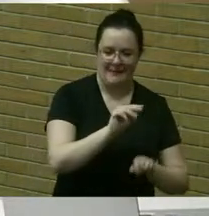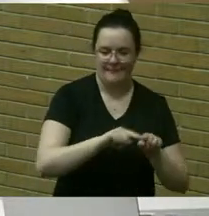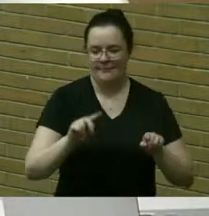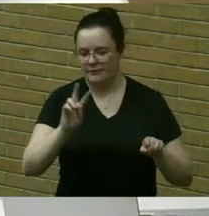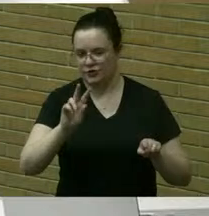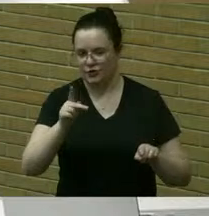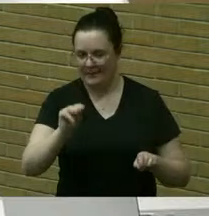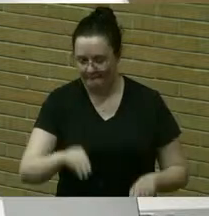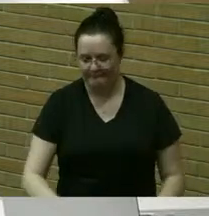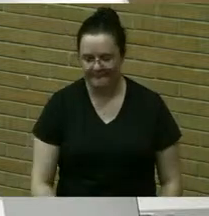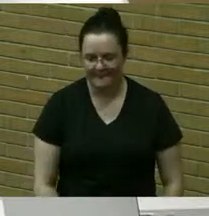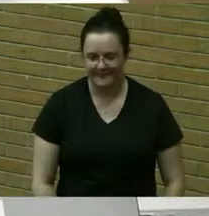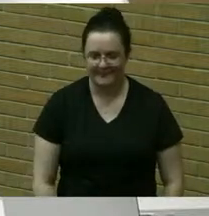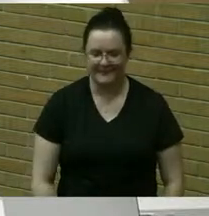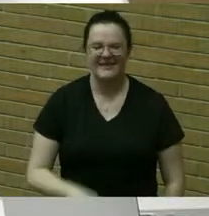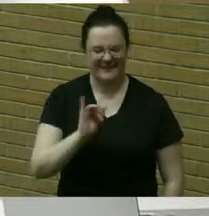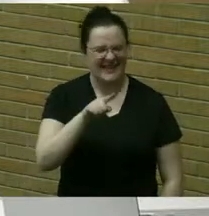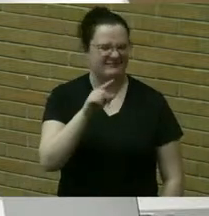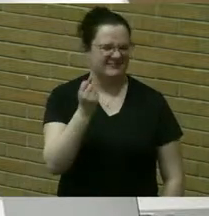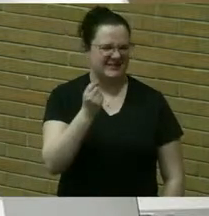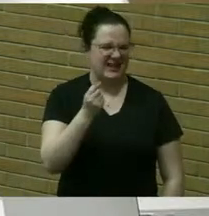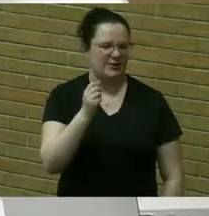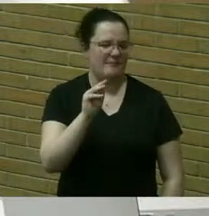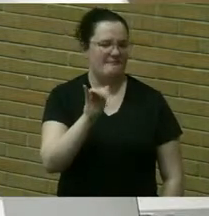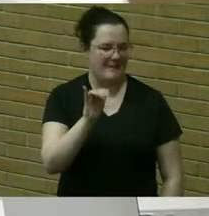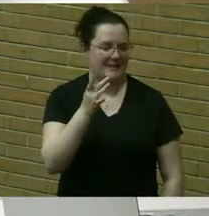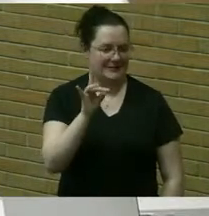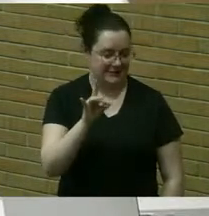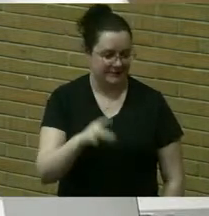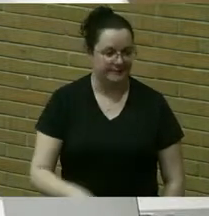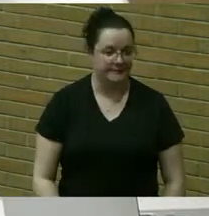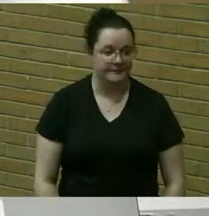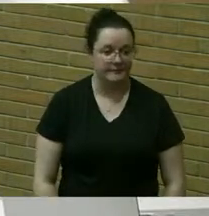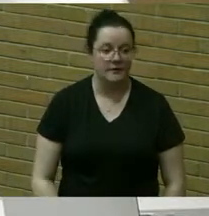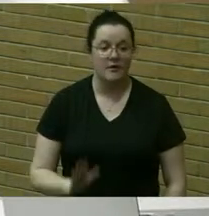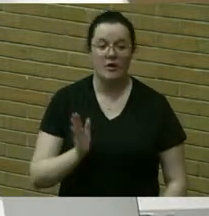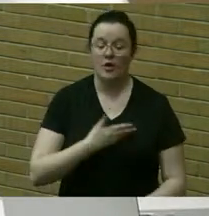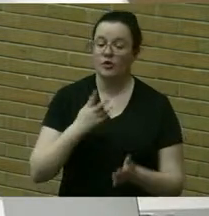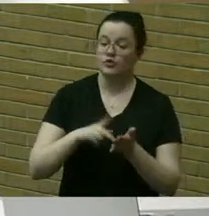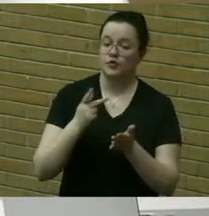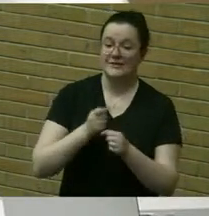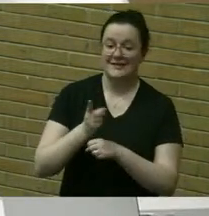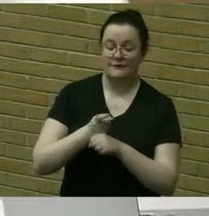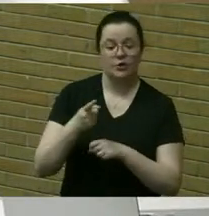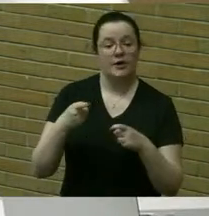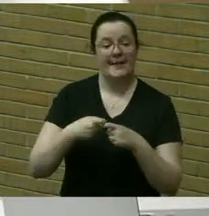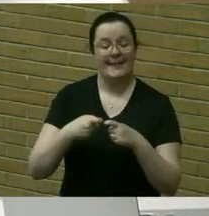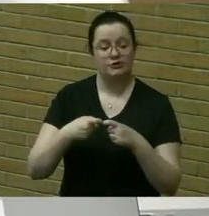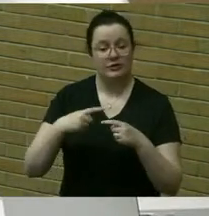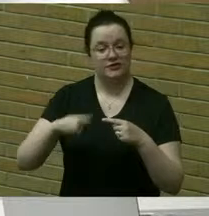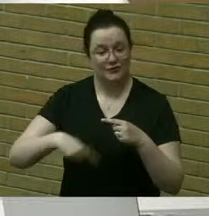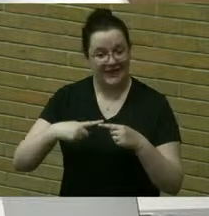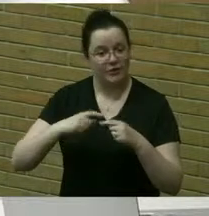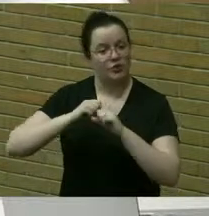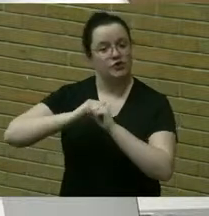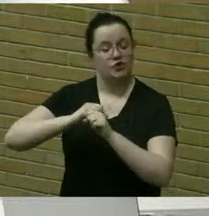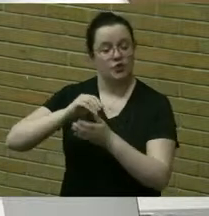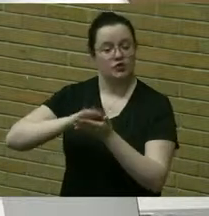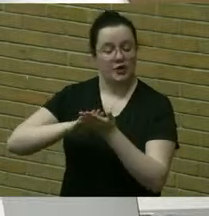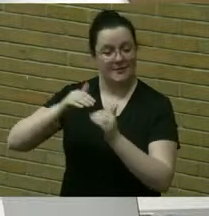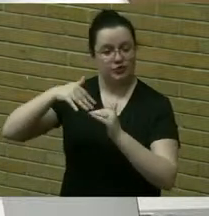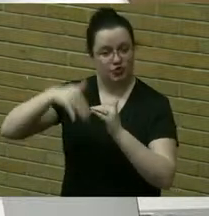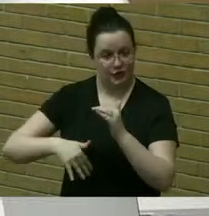on saturday may 18th and our semi-annual electronics recycling and secure document shredding event